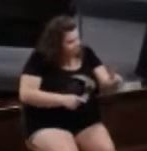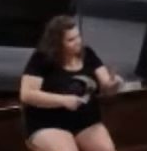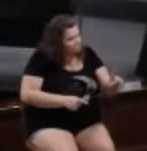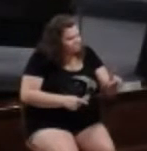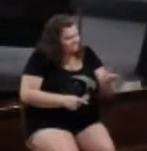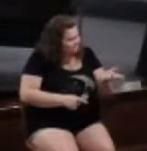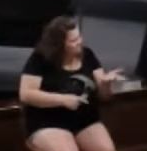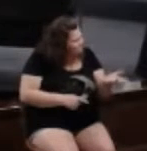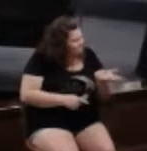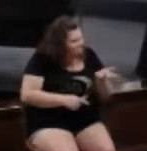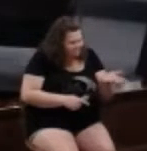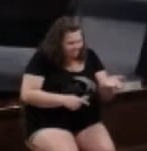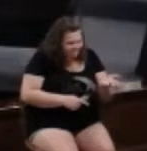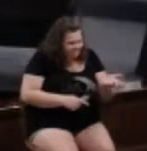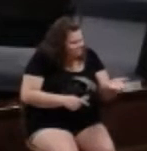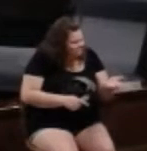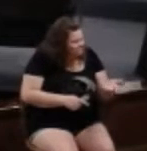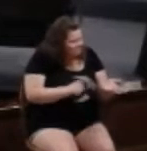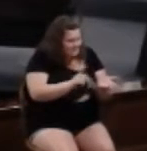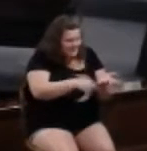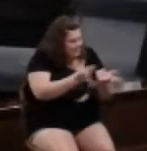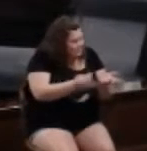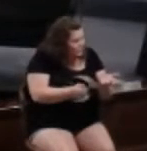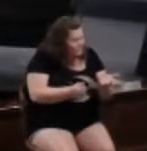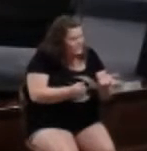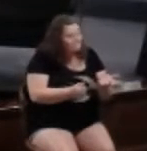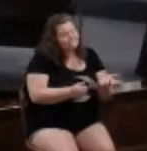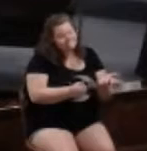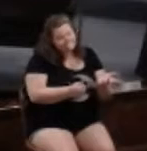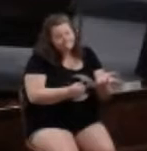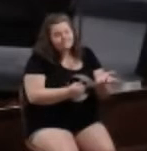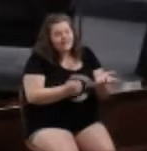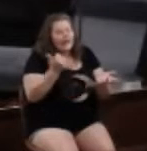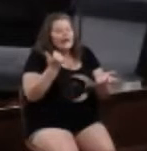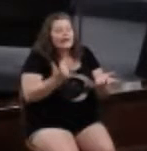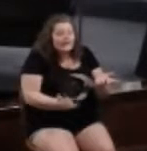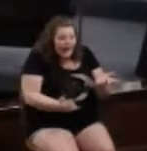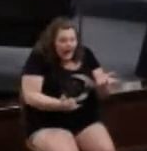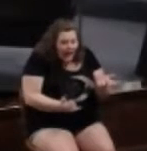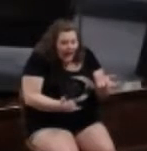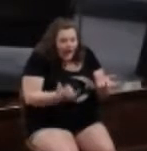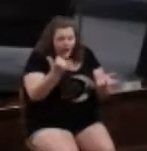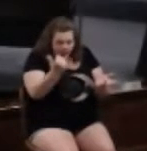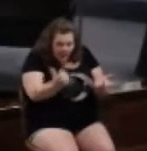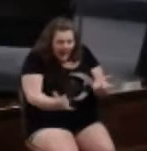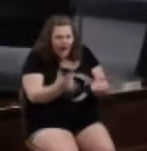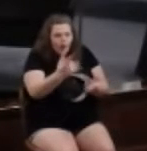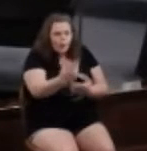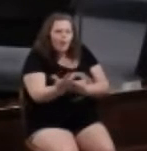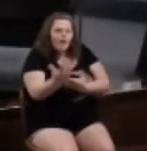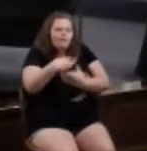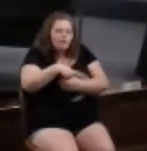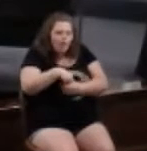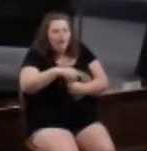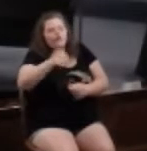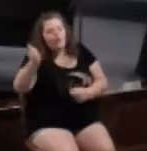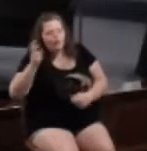and you cannot solve this problem, now, now you may involve other people.